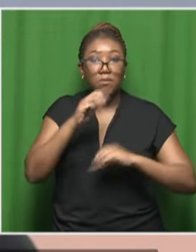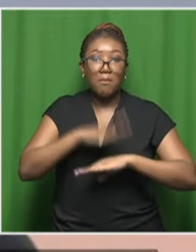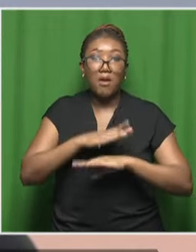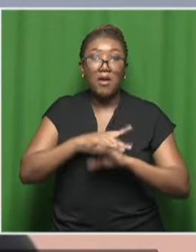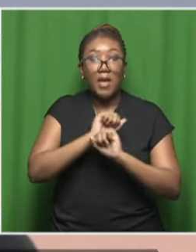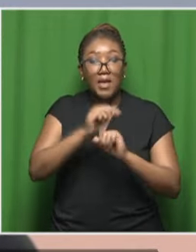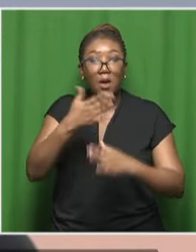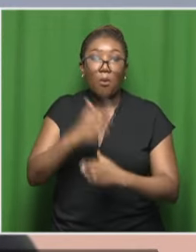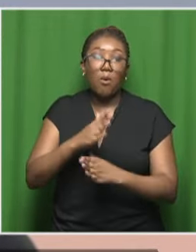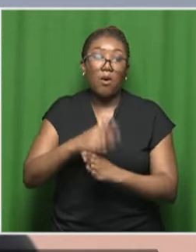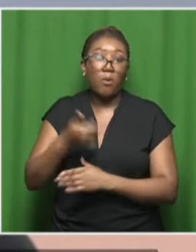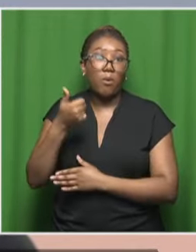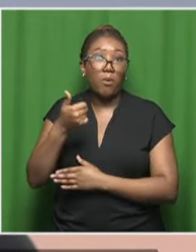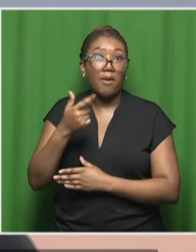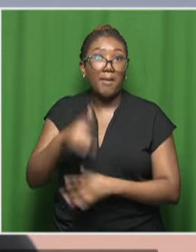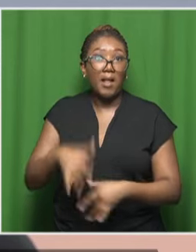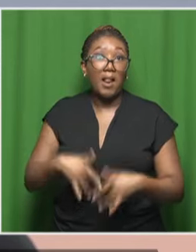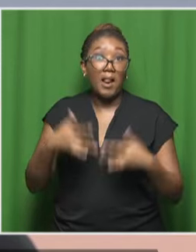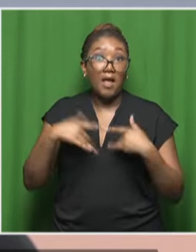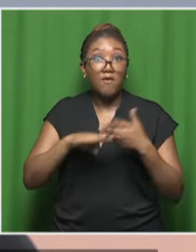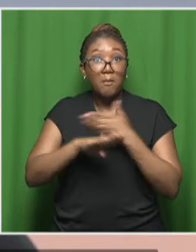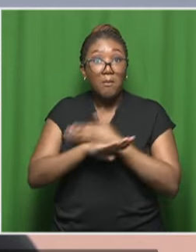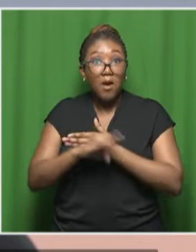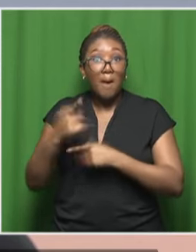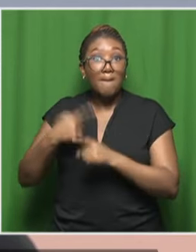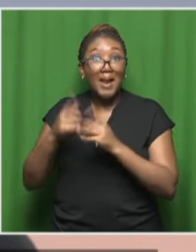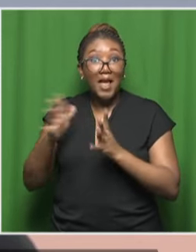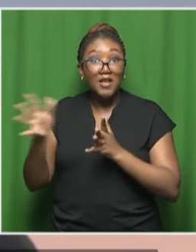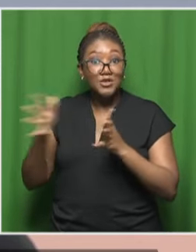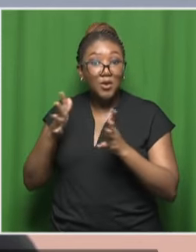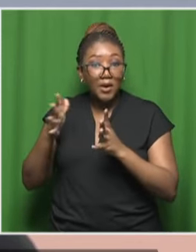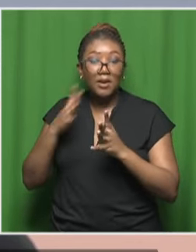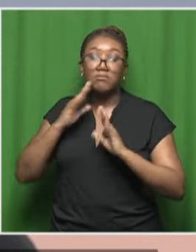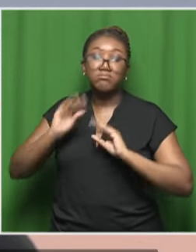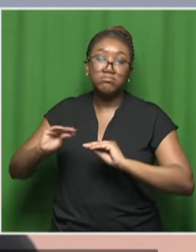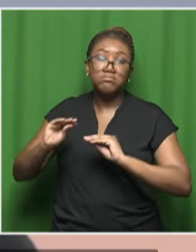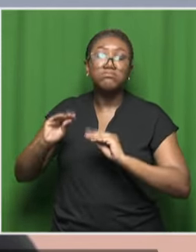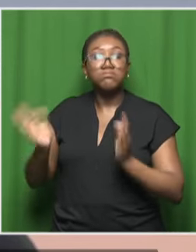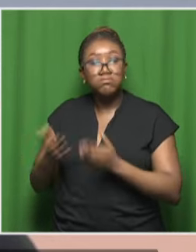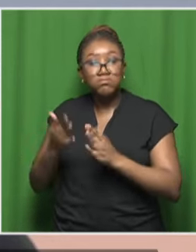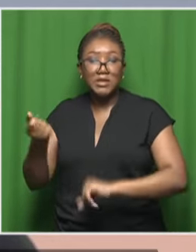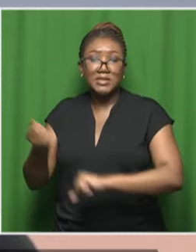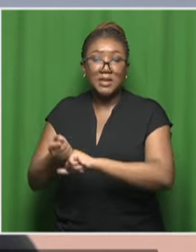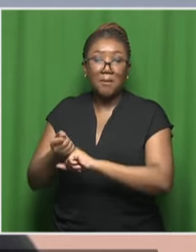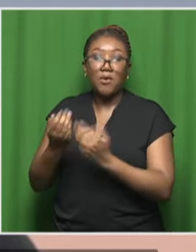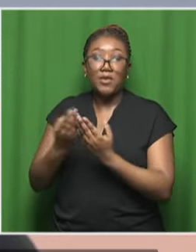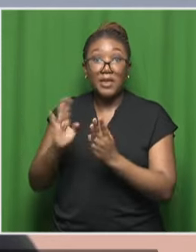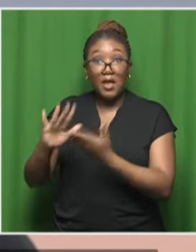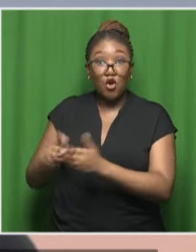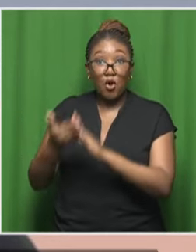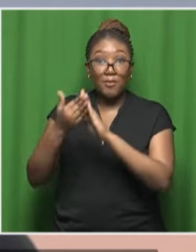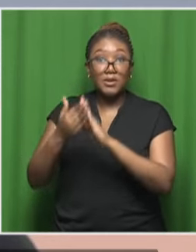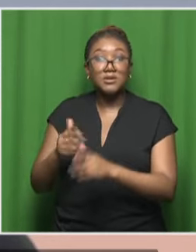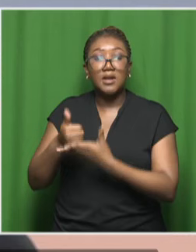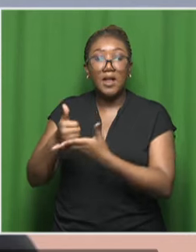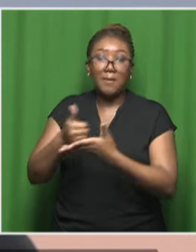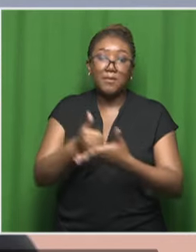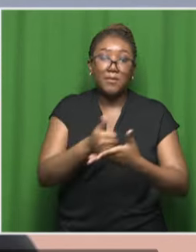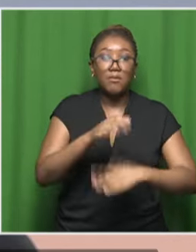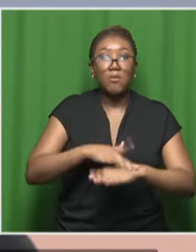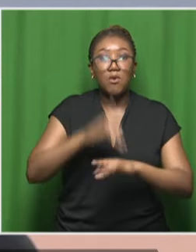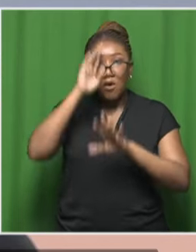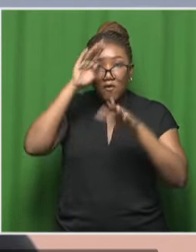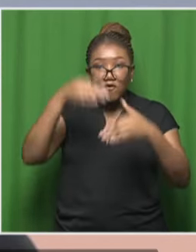they've been doing in improving the lives of former footballers and also making a change in the communities in which they operate and also focusing